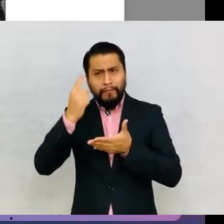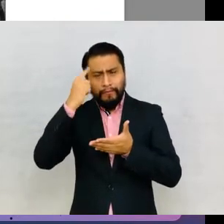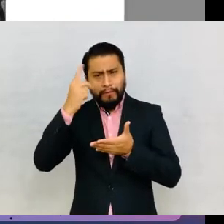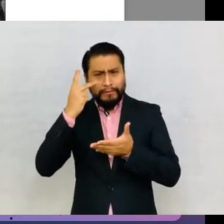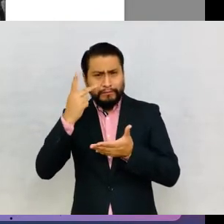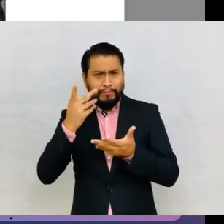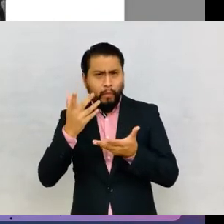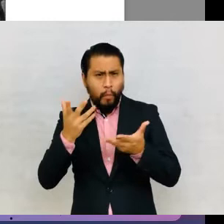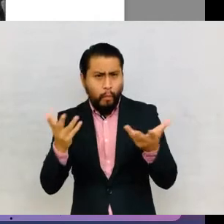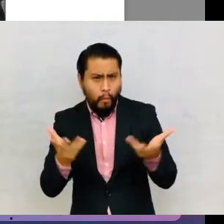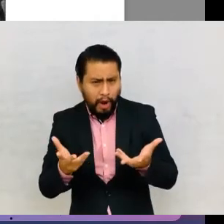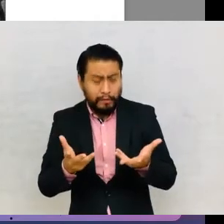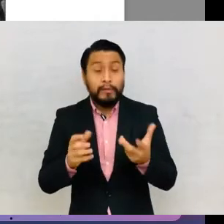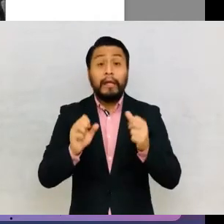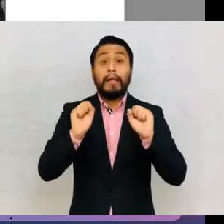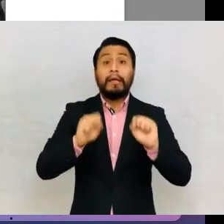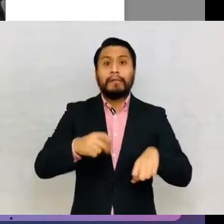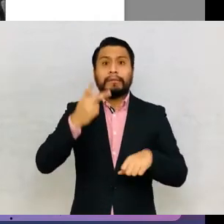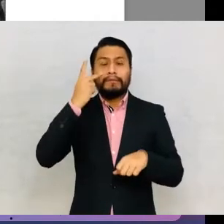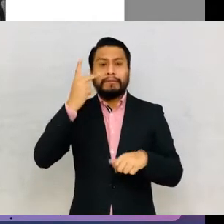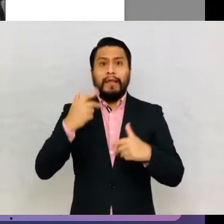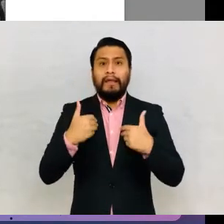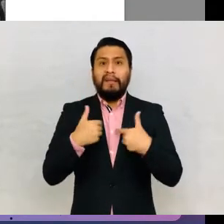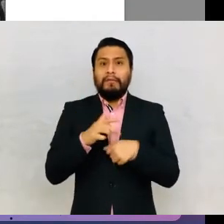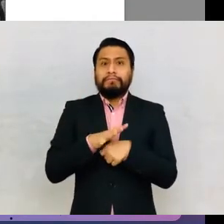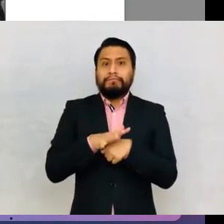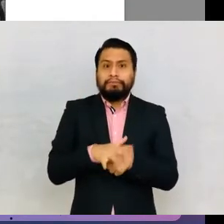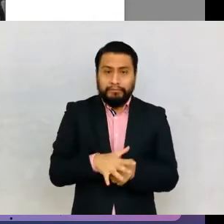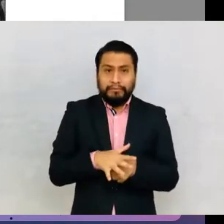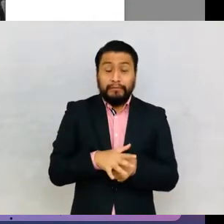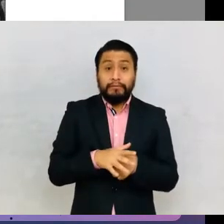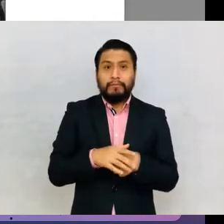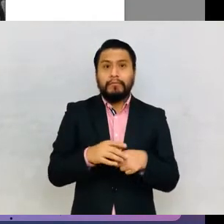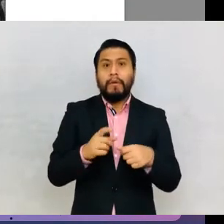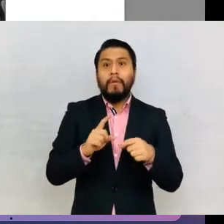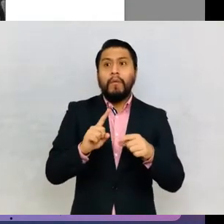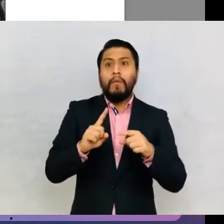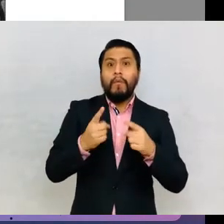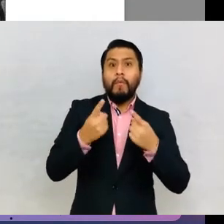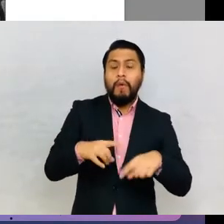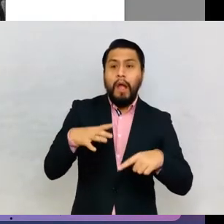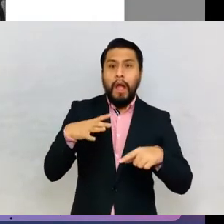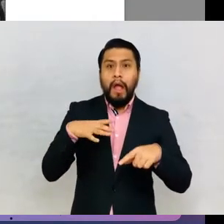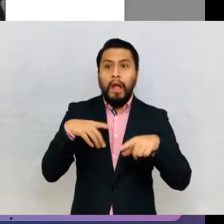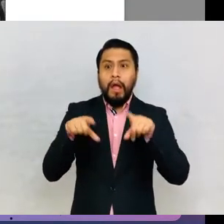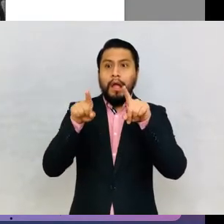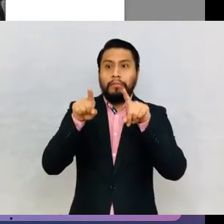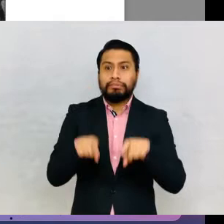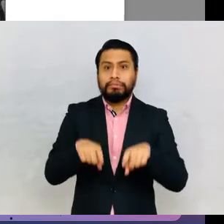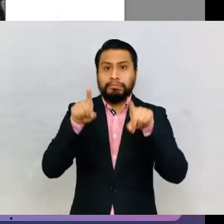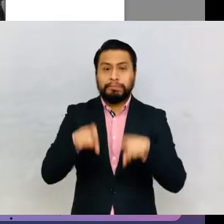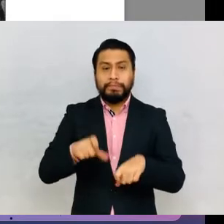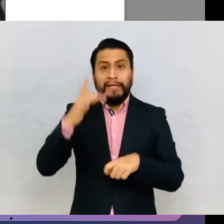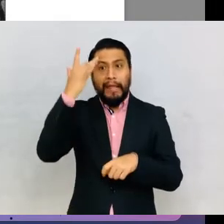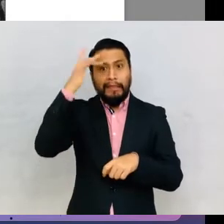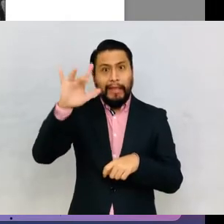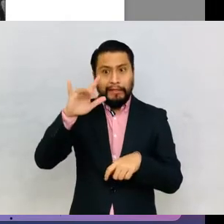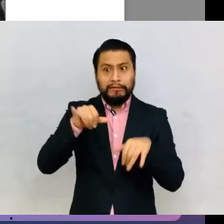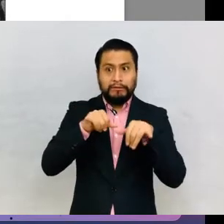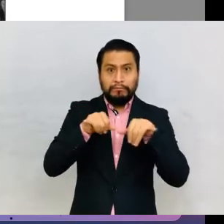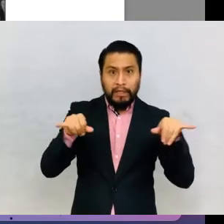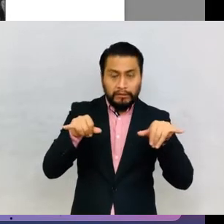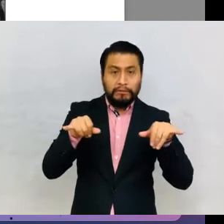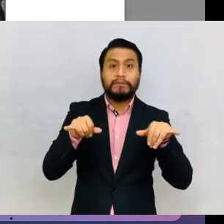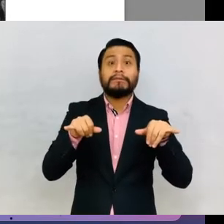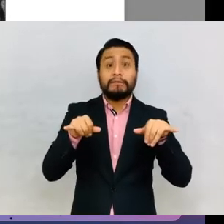it allows us to see the tensions generated by the objectives of intelligence tests, as well as the